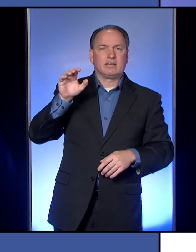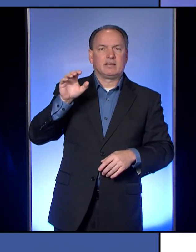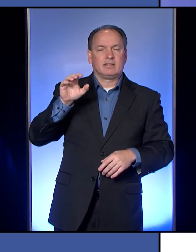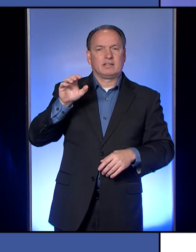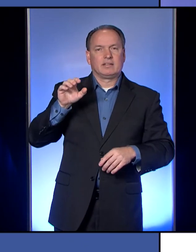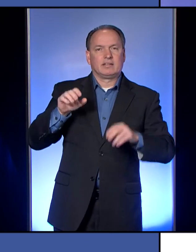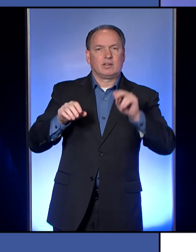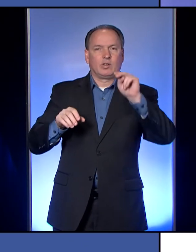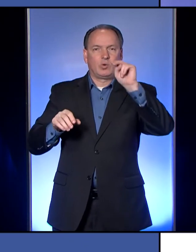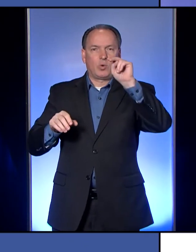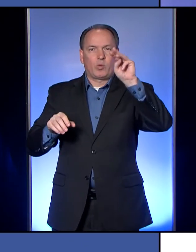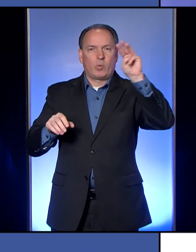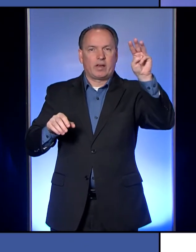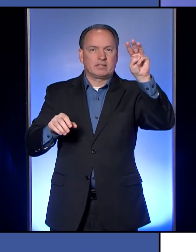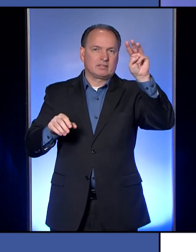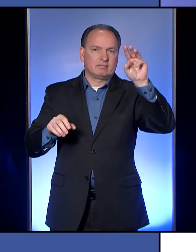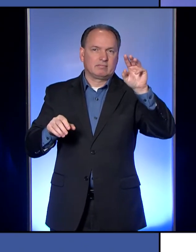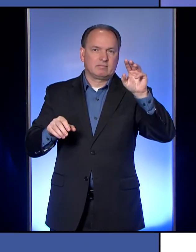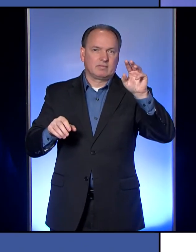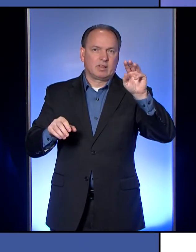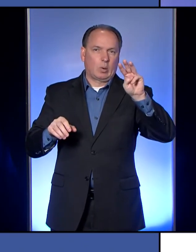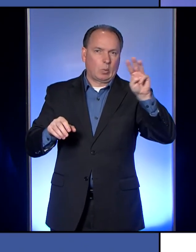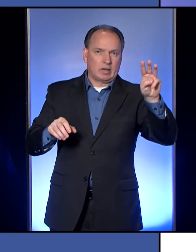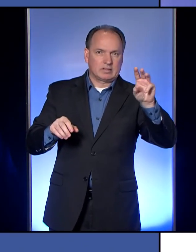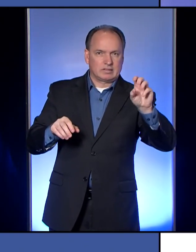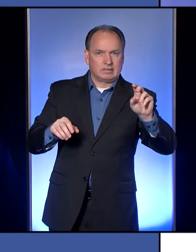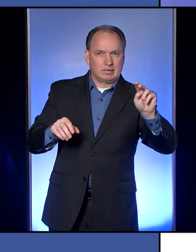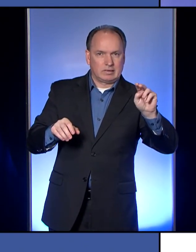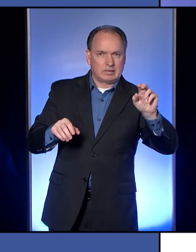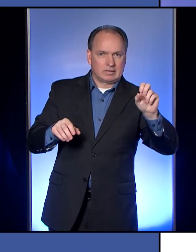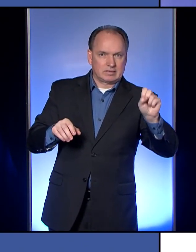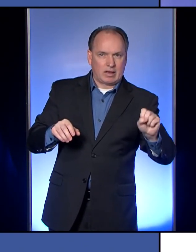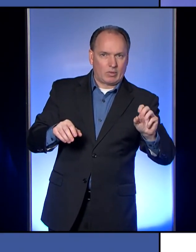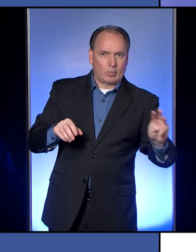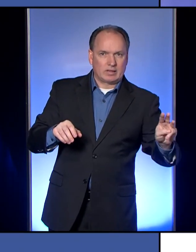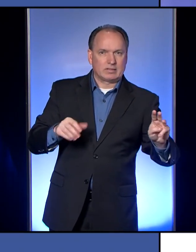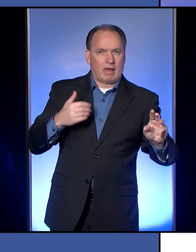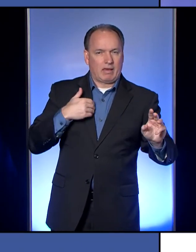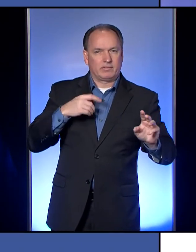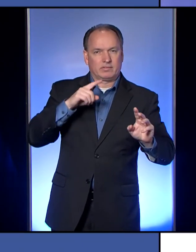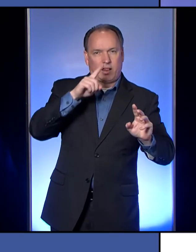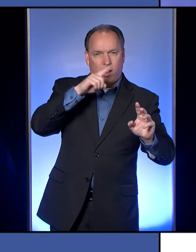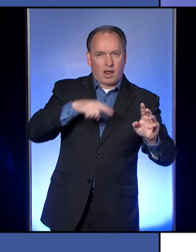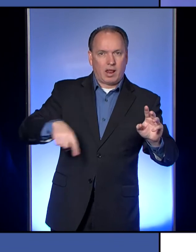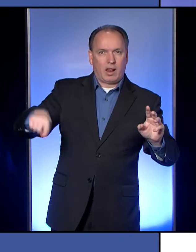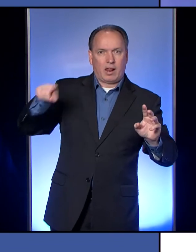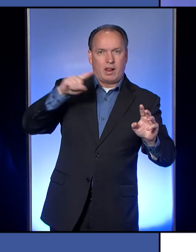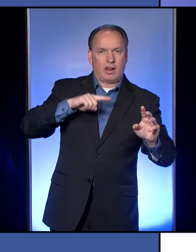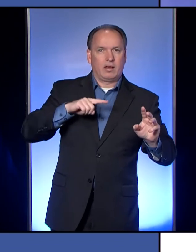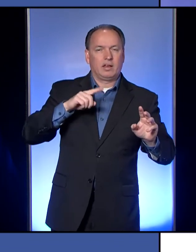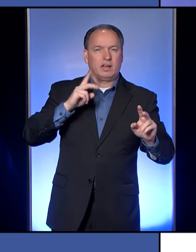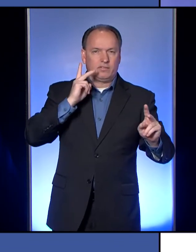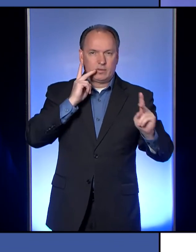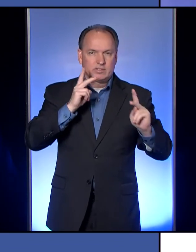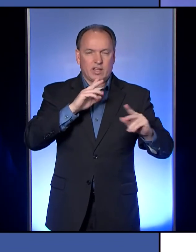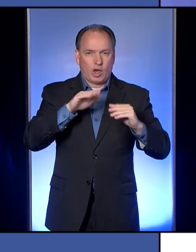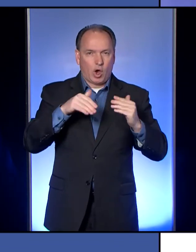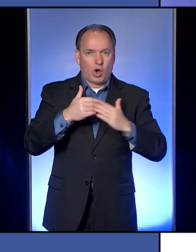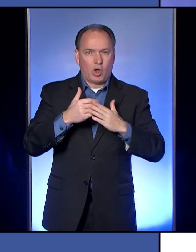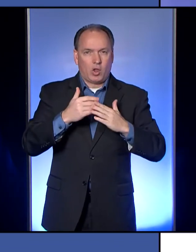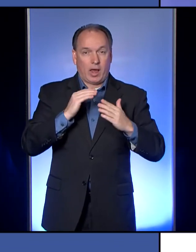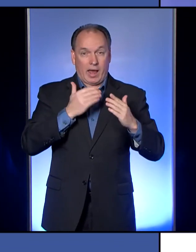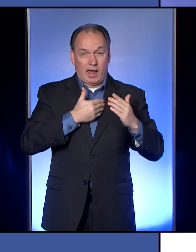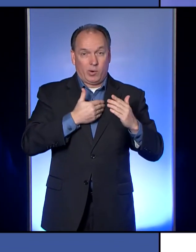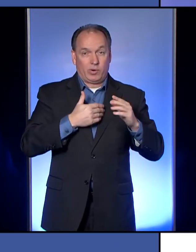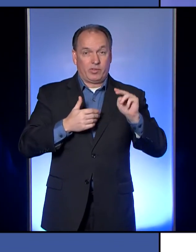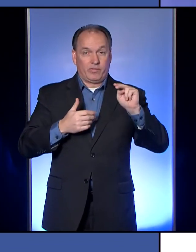I'm sorry, North Central, South Central, and then Northwest Southwest. And when you see our, our graph in